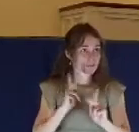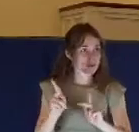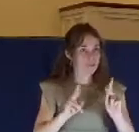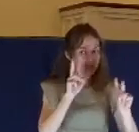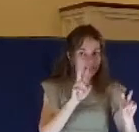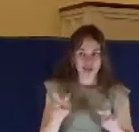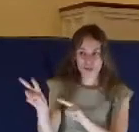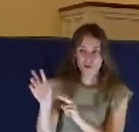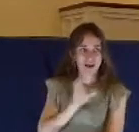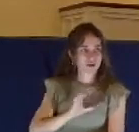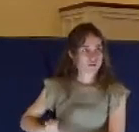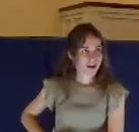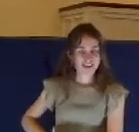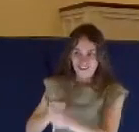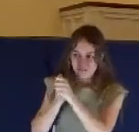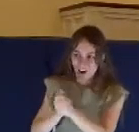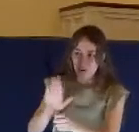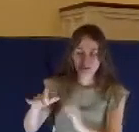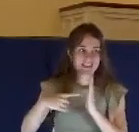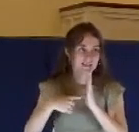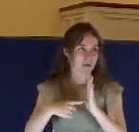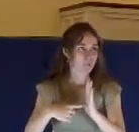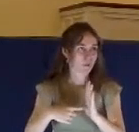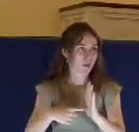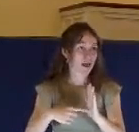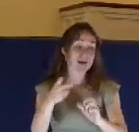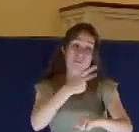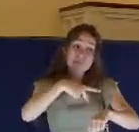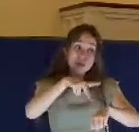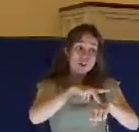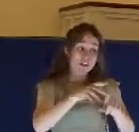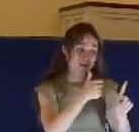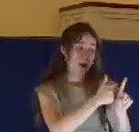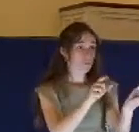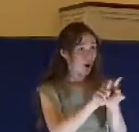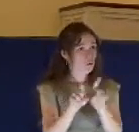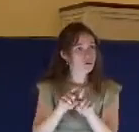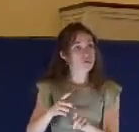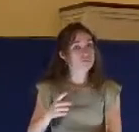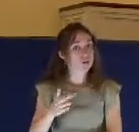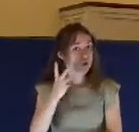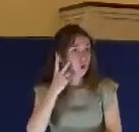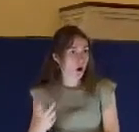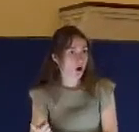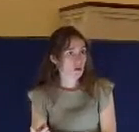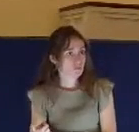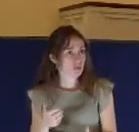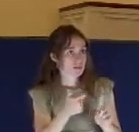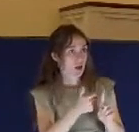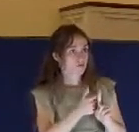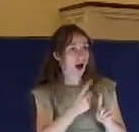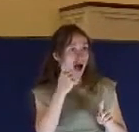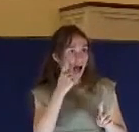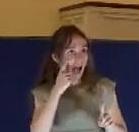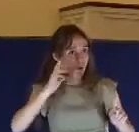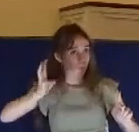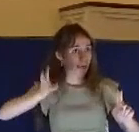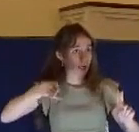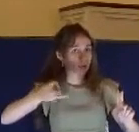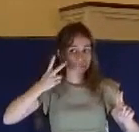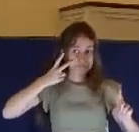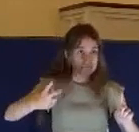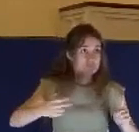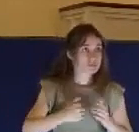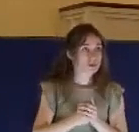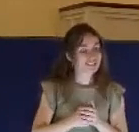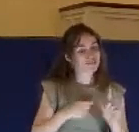Peter would know because as we read in our passage, Peter was an eyewitness, right? He followed afar off. Now, he ultimately denied the Lord,